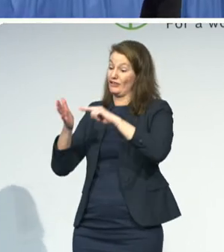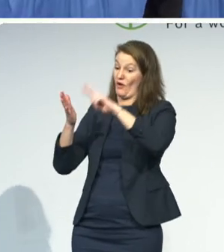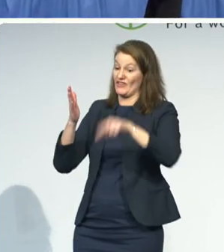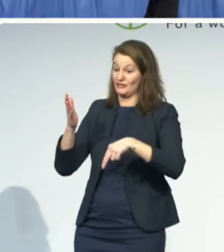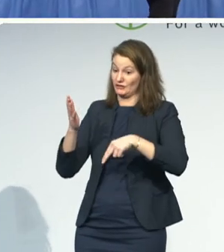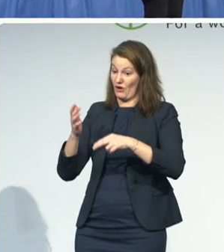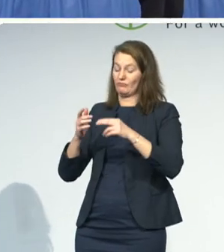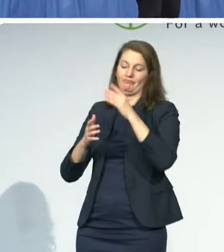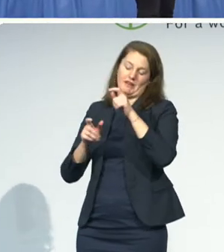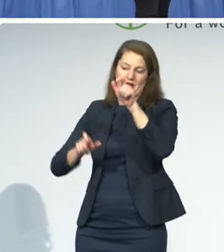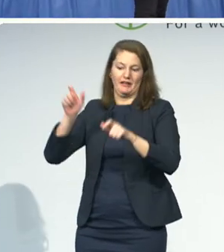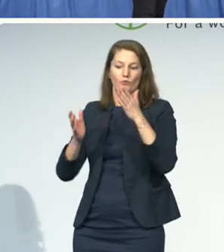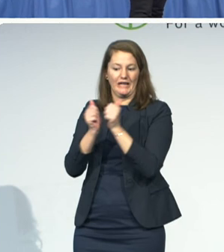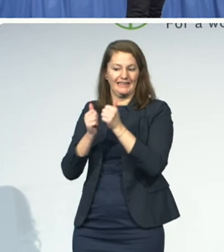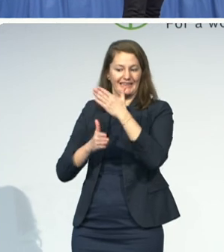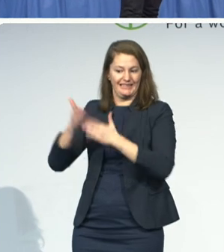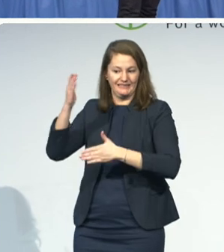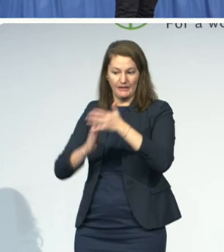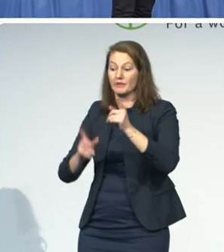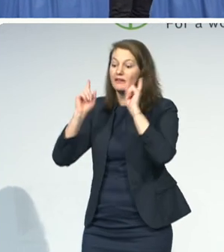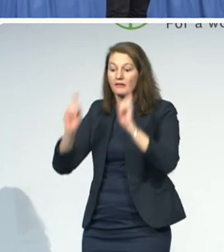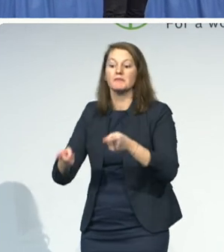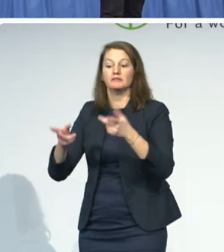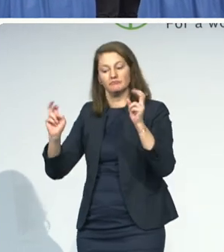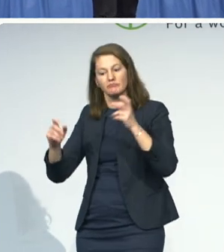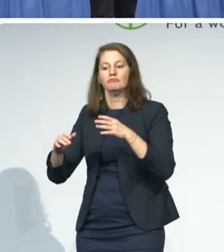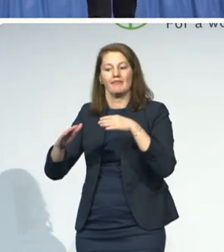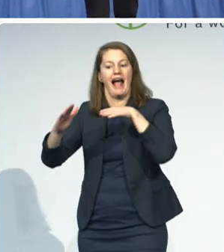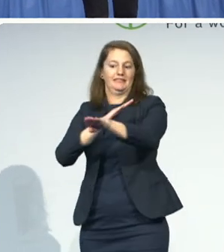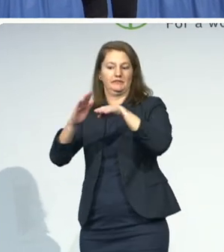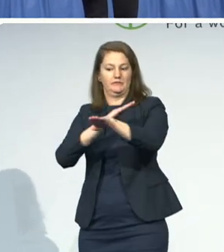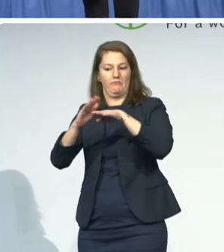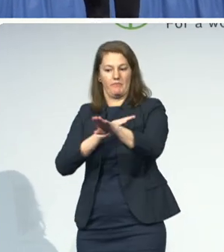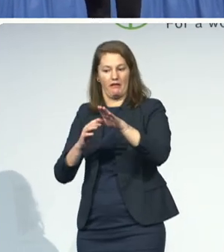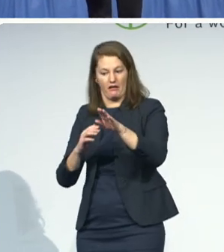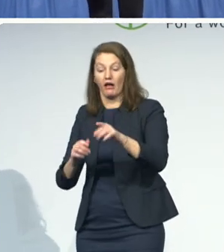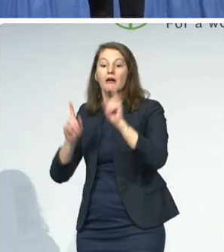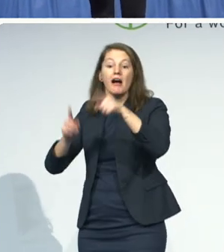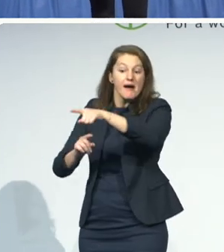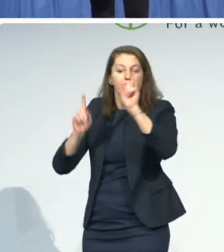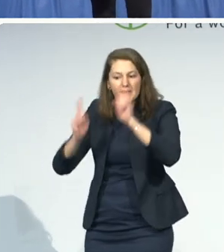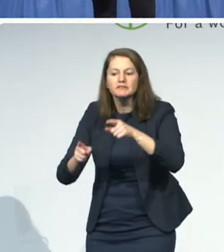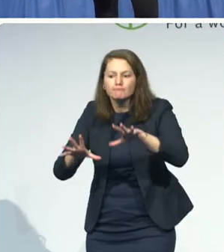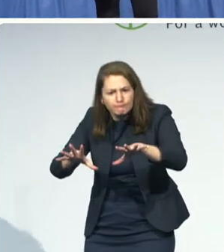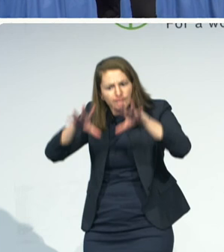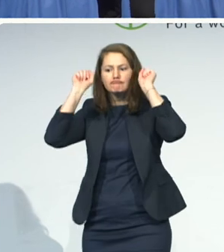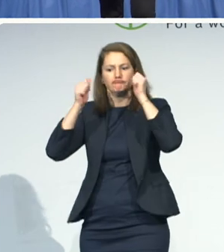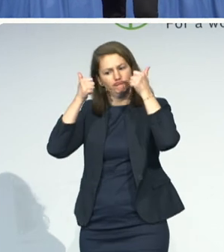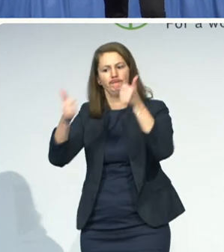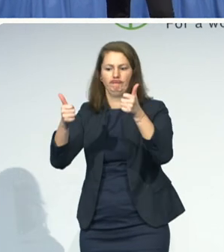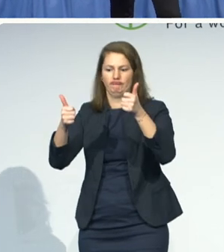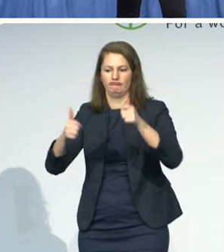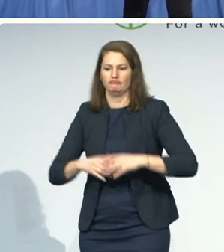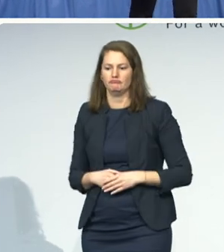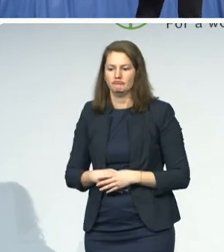big area that we're embarking on, starting right now with some work in Bangladesh and Kenya. So, this is something that is starting